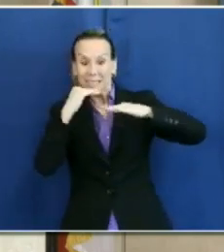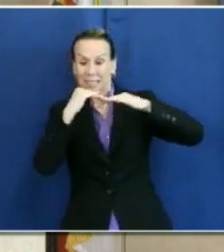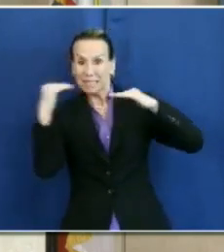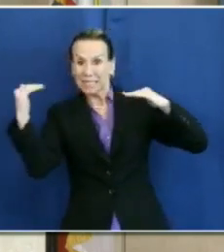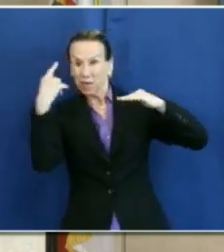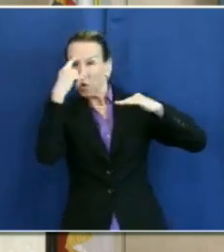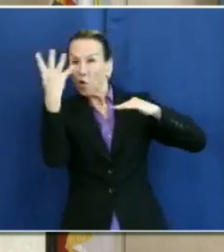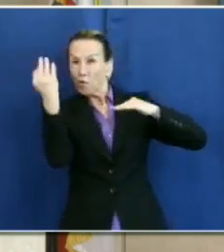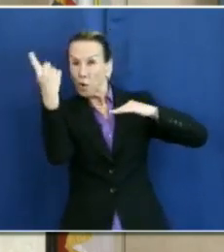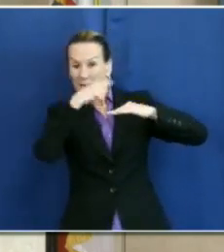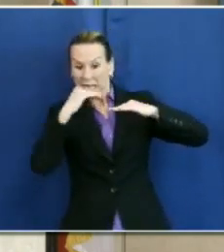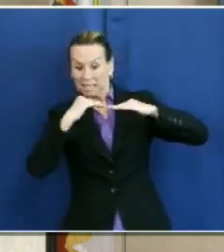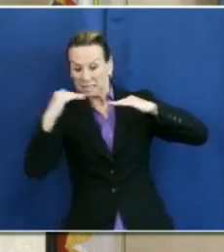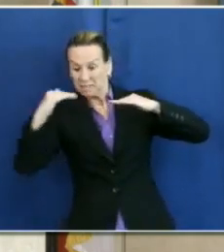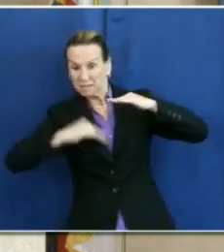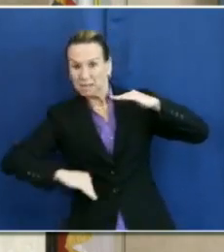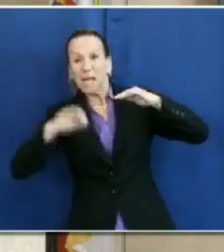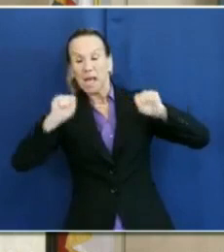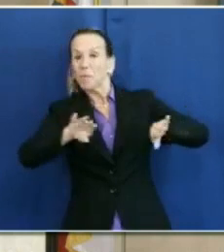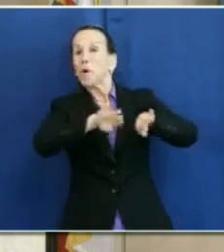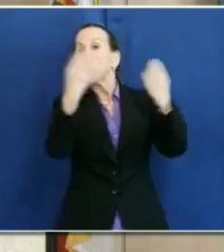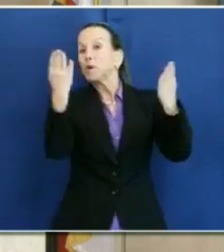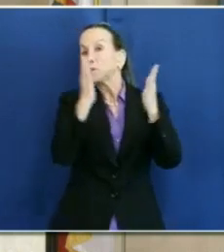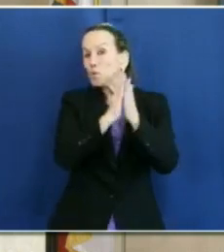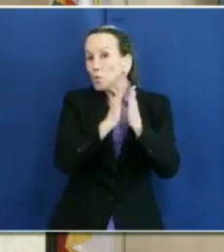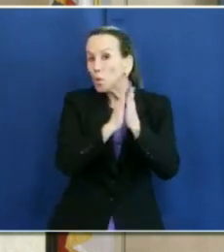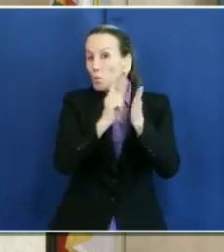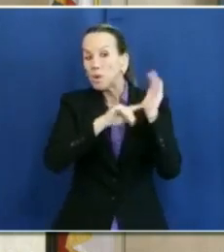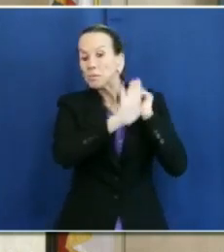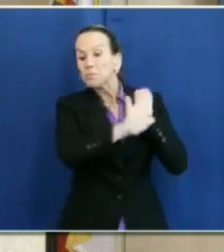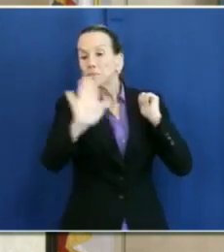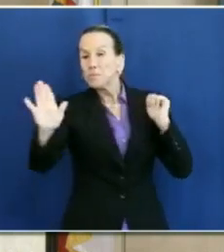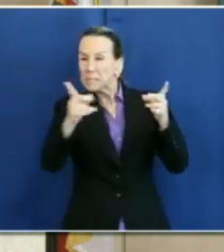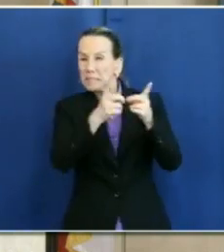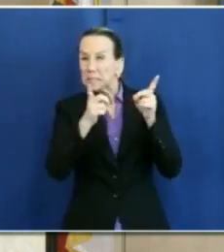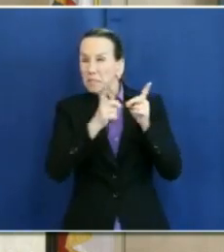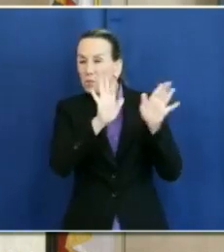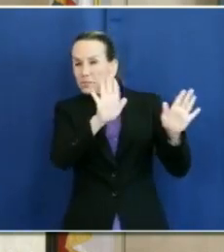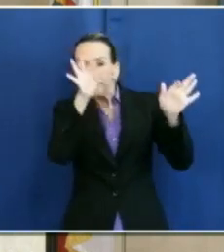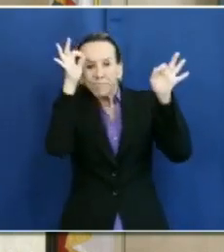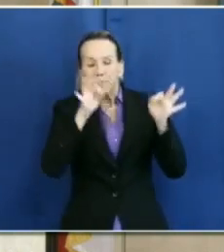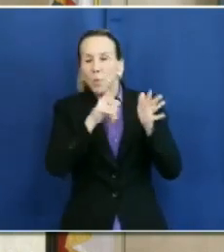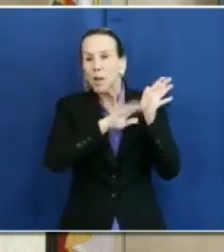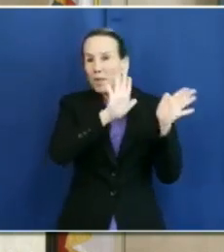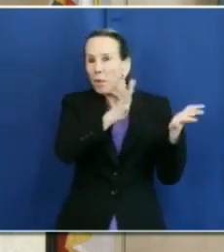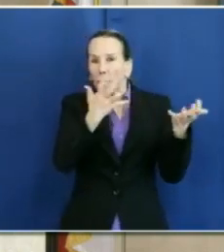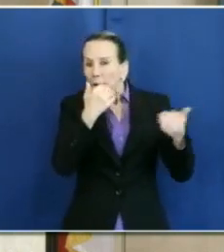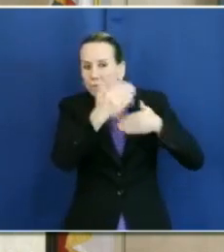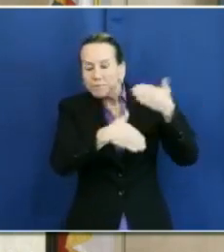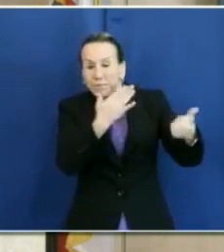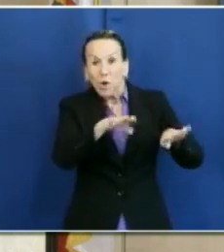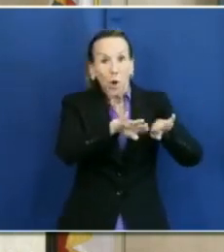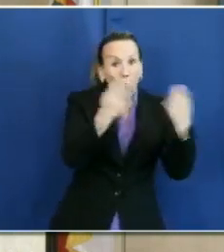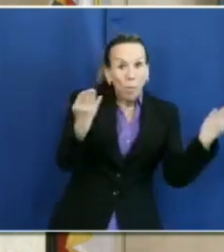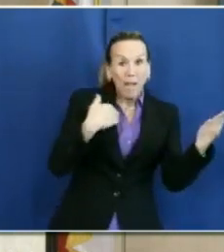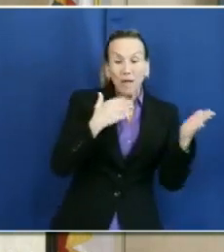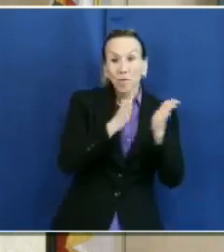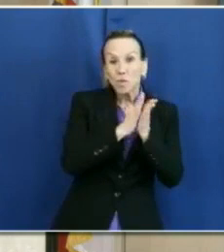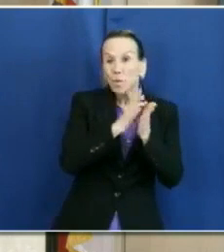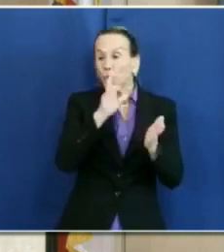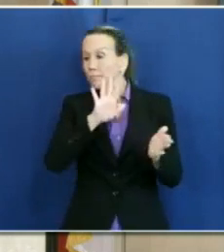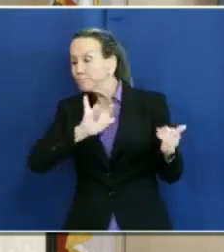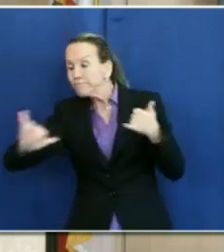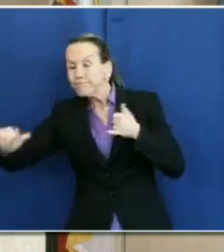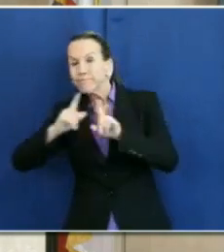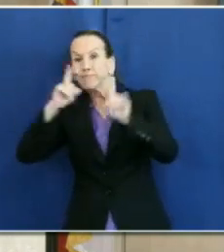to consider what configuration or option of instruction that they would like to pursue moving forward. But, again,